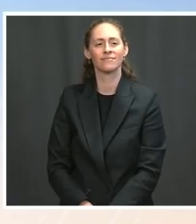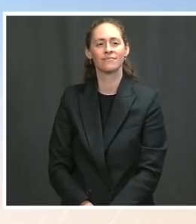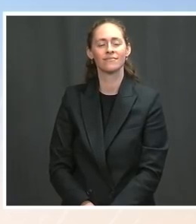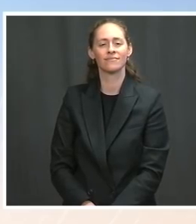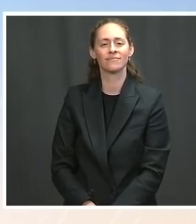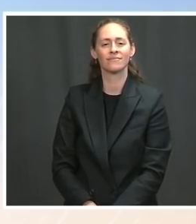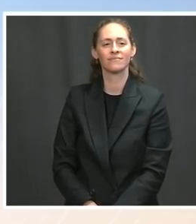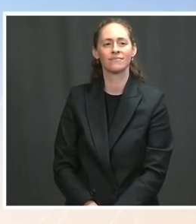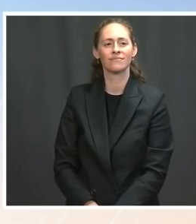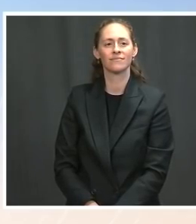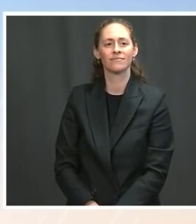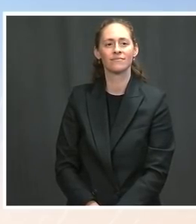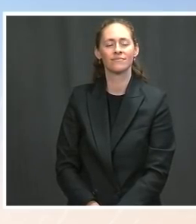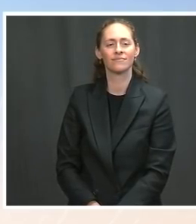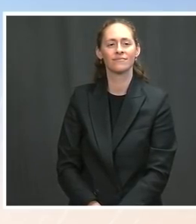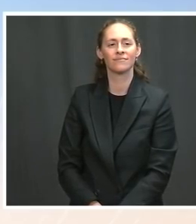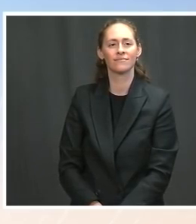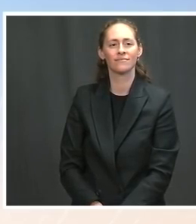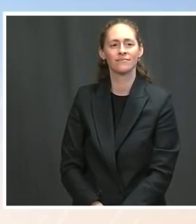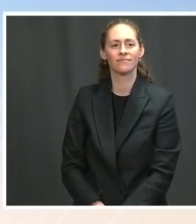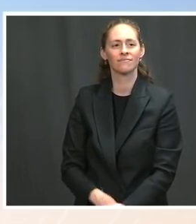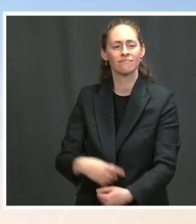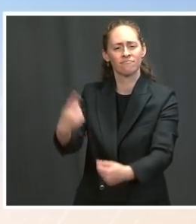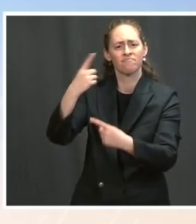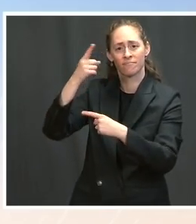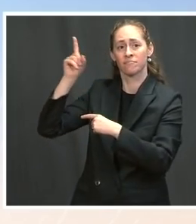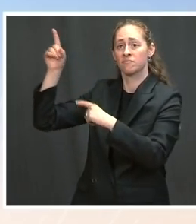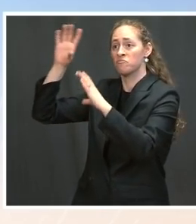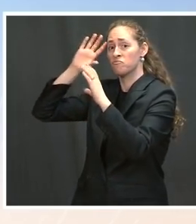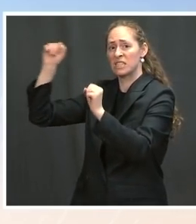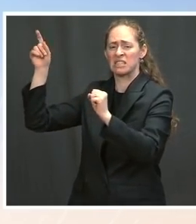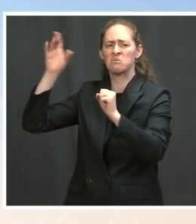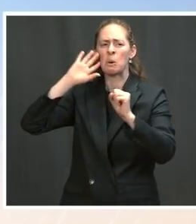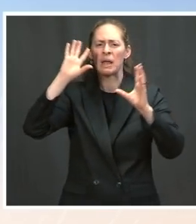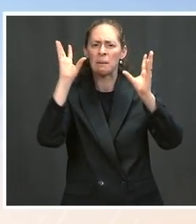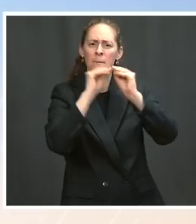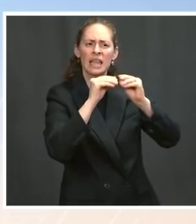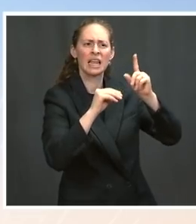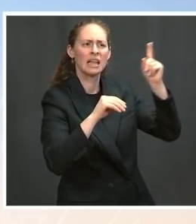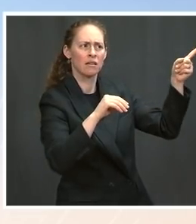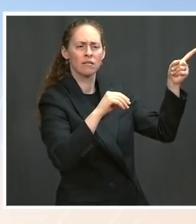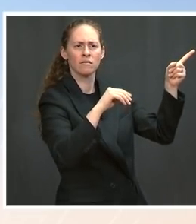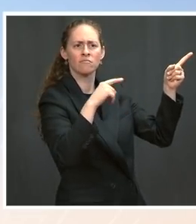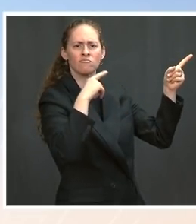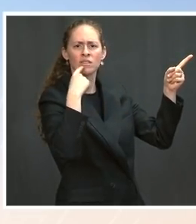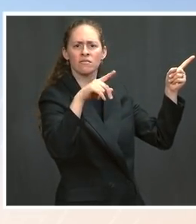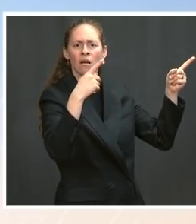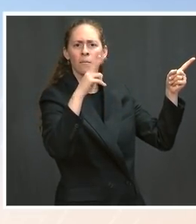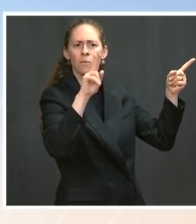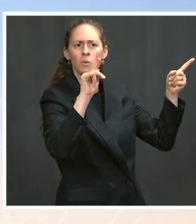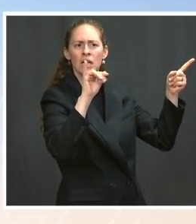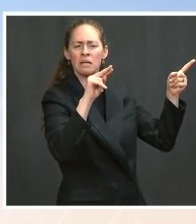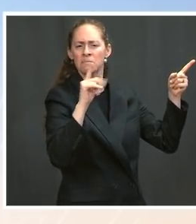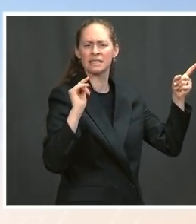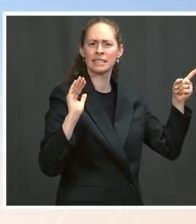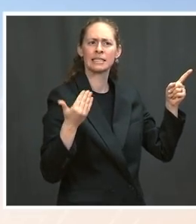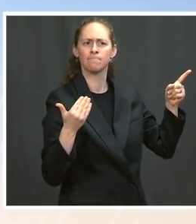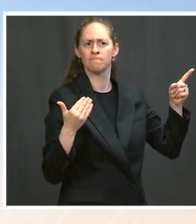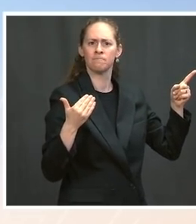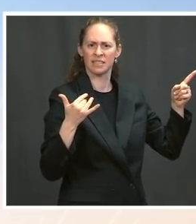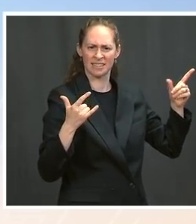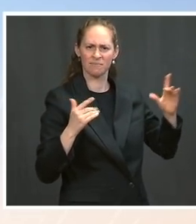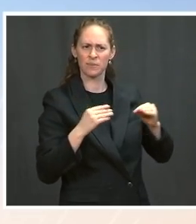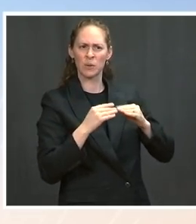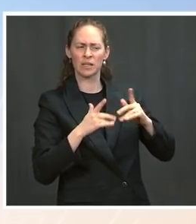still expecting a meeting with President Putin. So how does the White House and President Biden square having a meeting